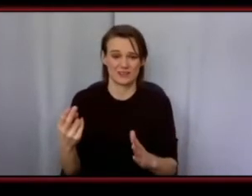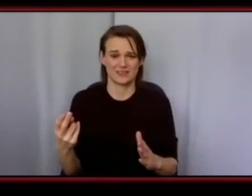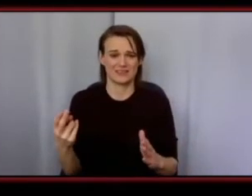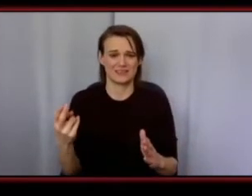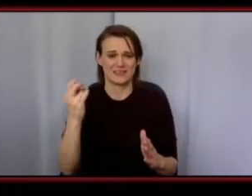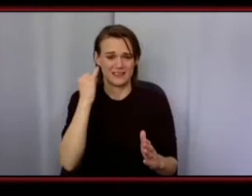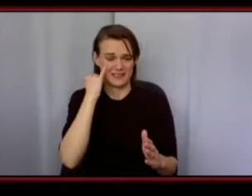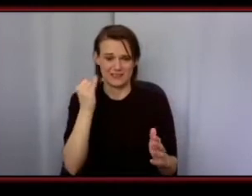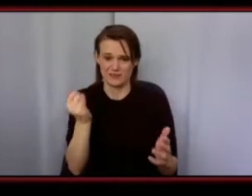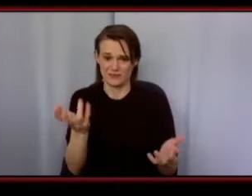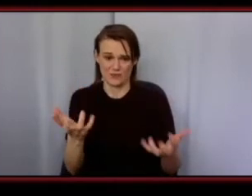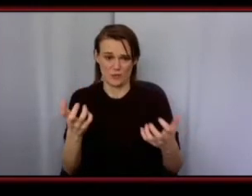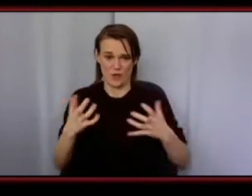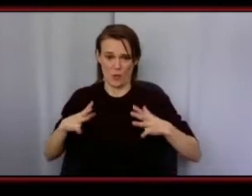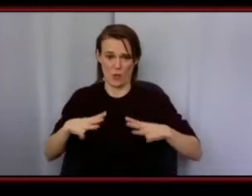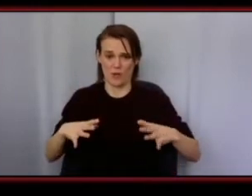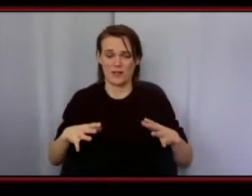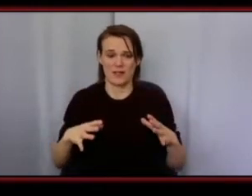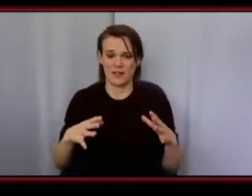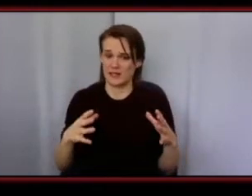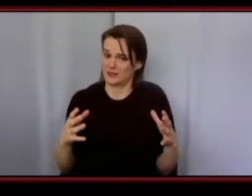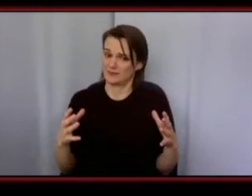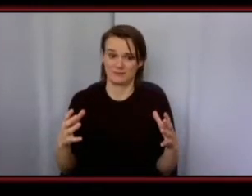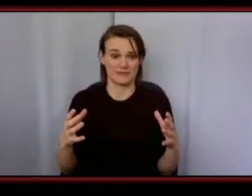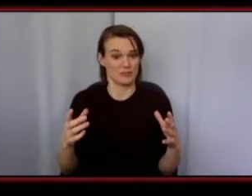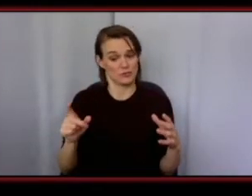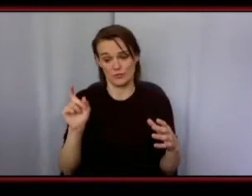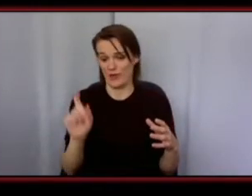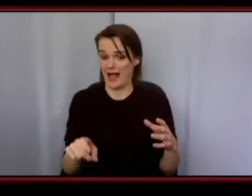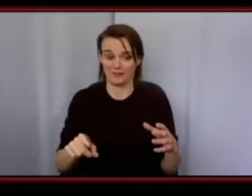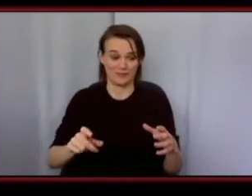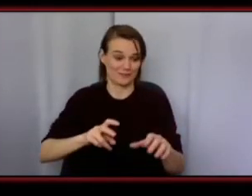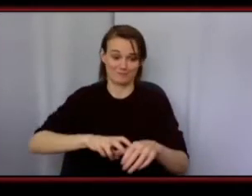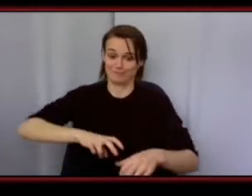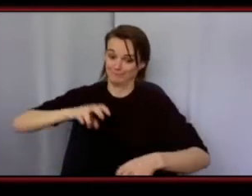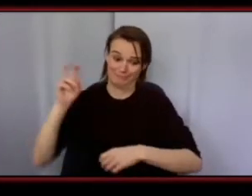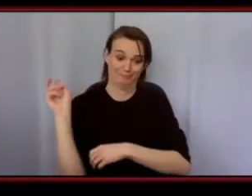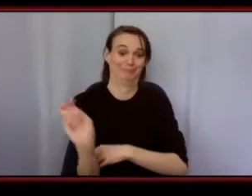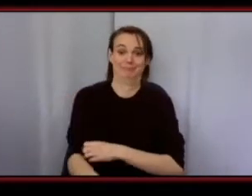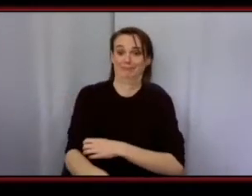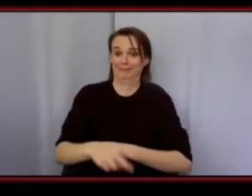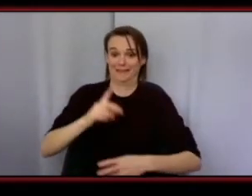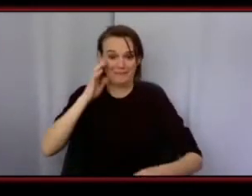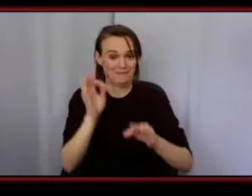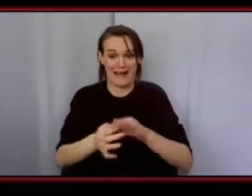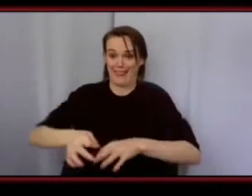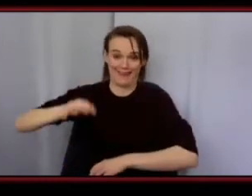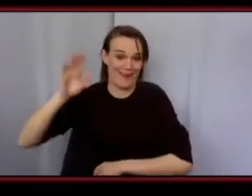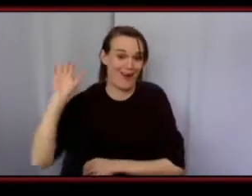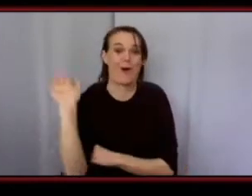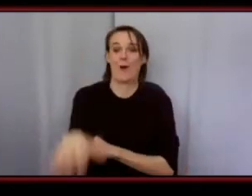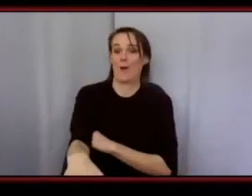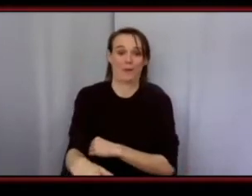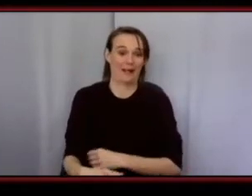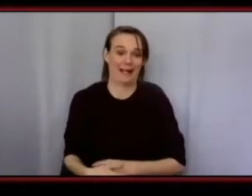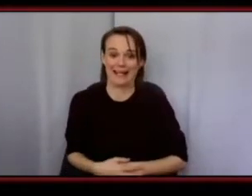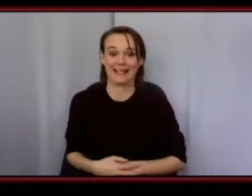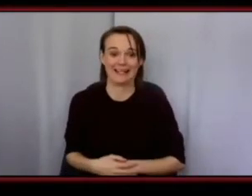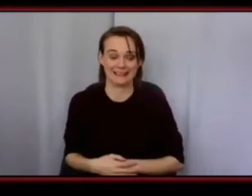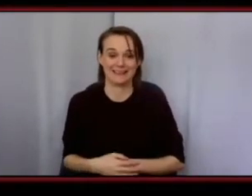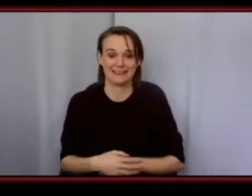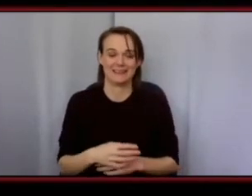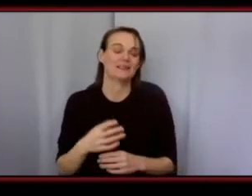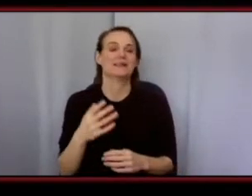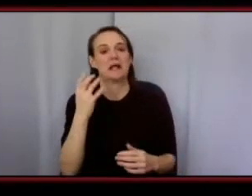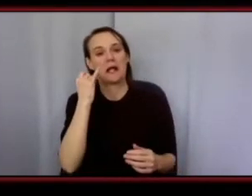if you want to do clothing you got to go all the way in and you gotta you gotta put it all in it's it's it's no joke but if you can have if